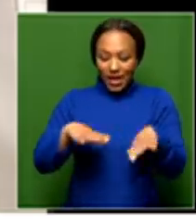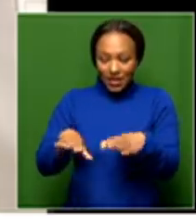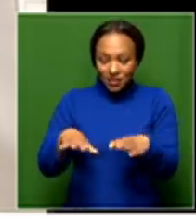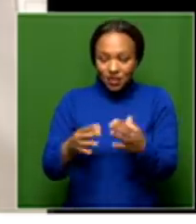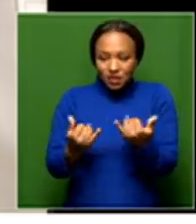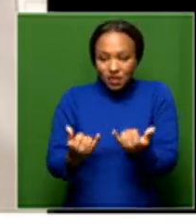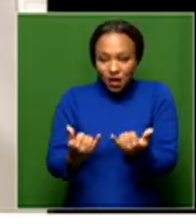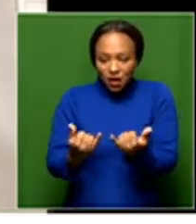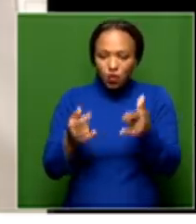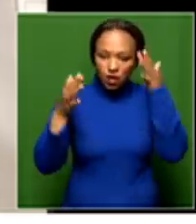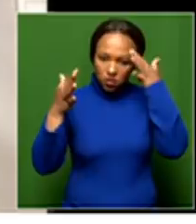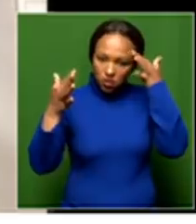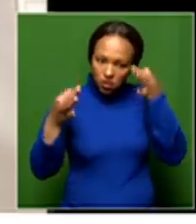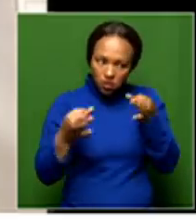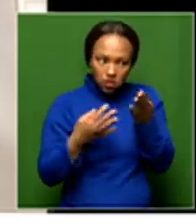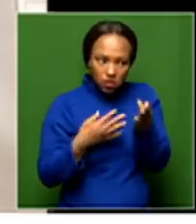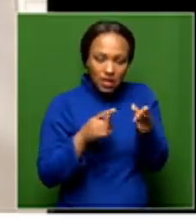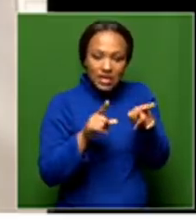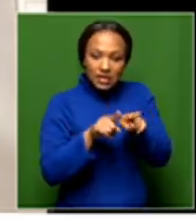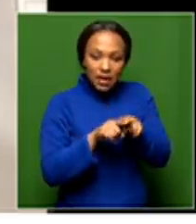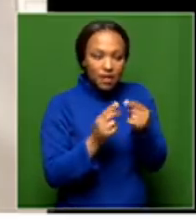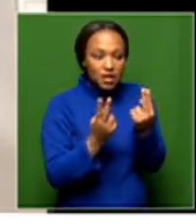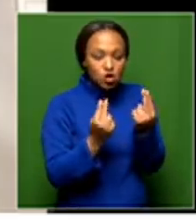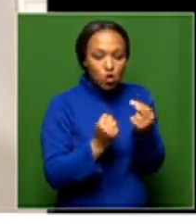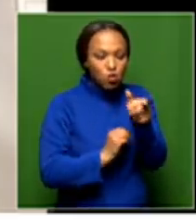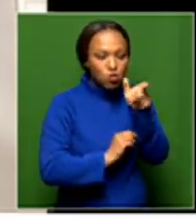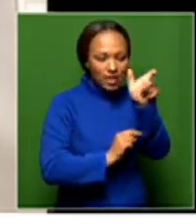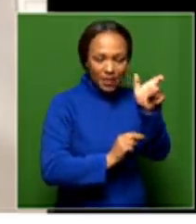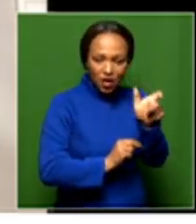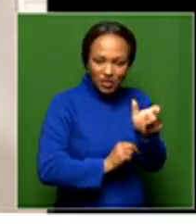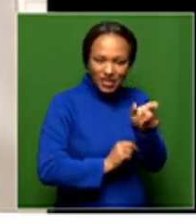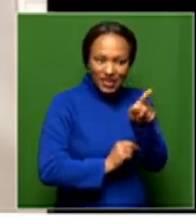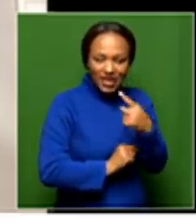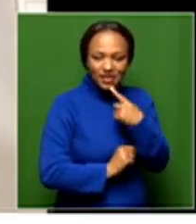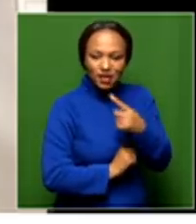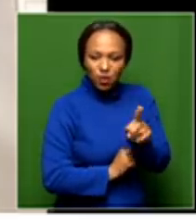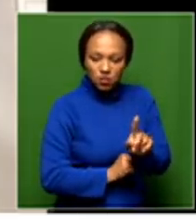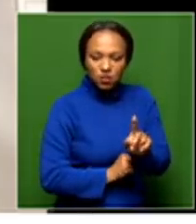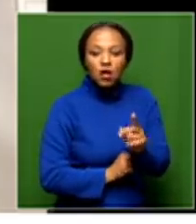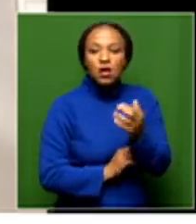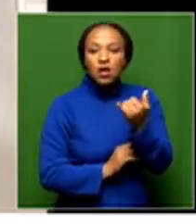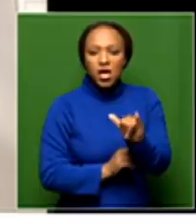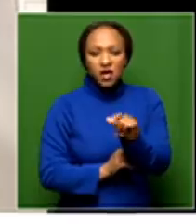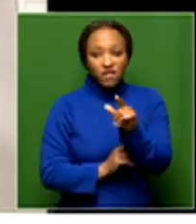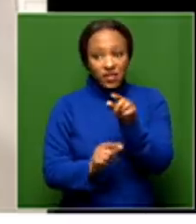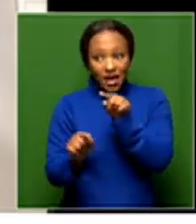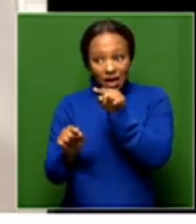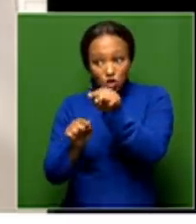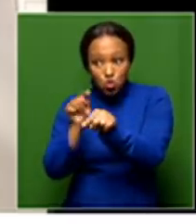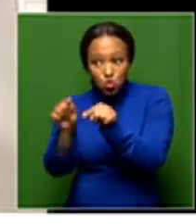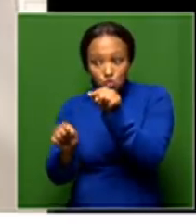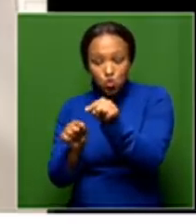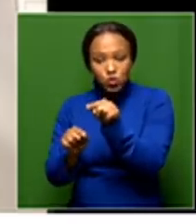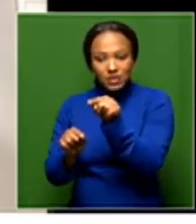and also the new terminology of saying, if you have been adjuiced,